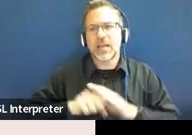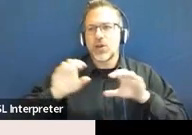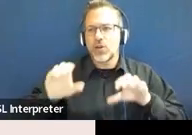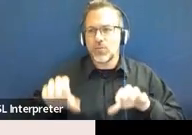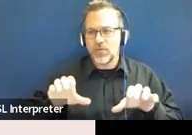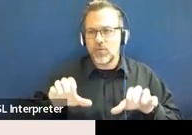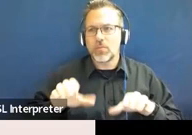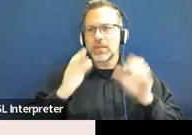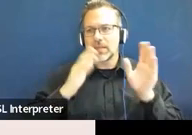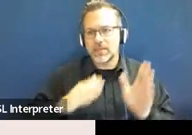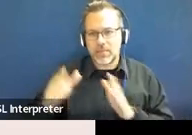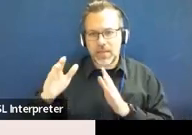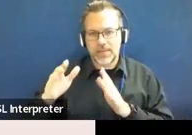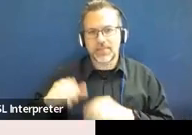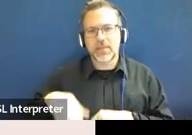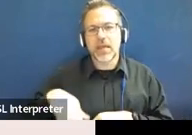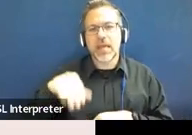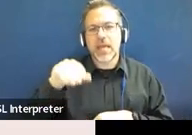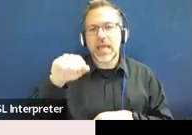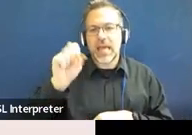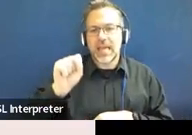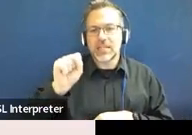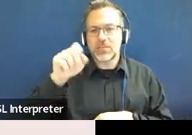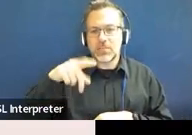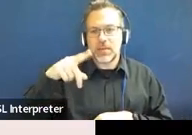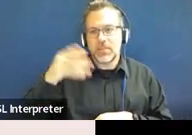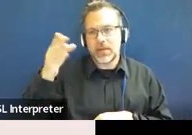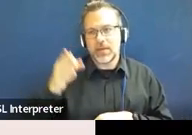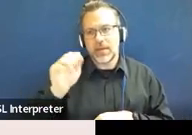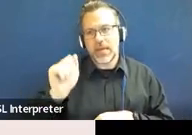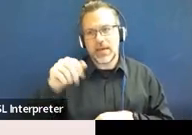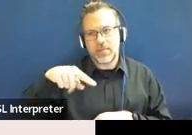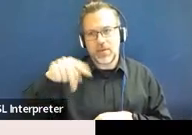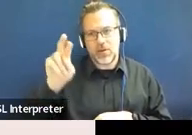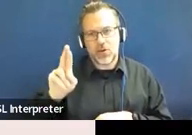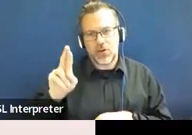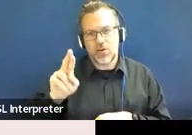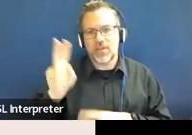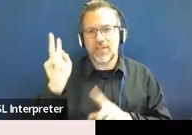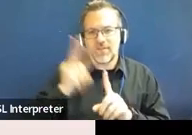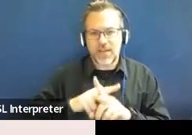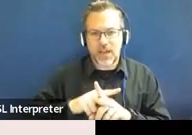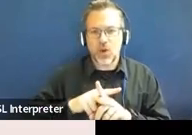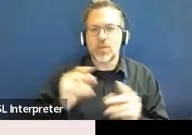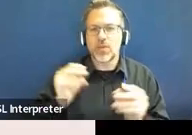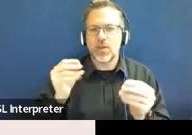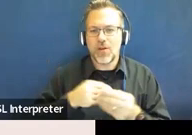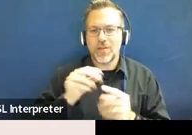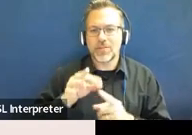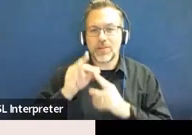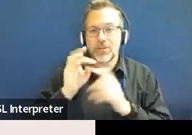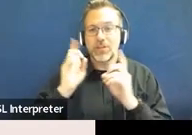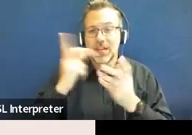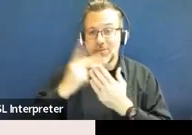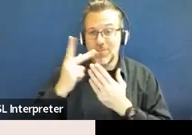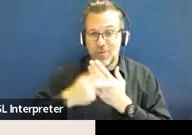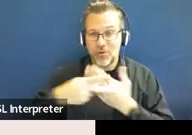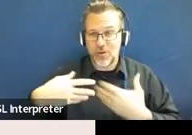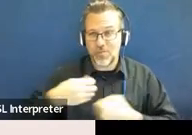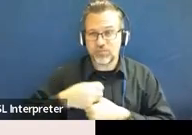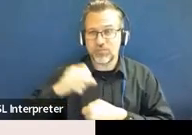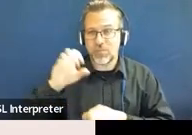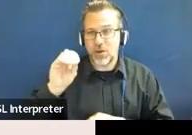SPP-APR. And that needs to be filed with OSEP, which is the Office of Special Ed Programs, and we are responsible